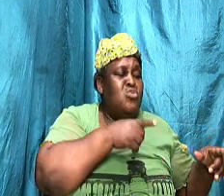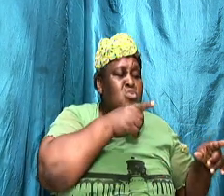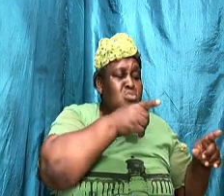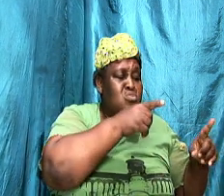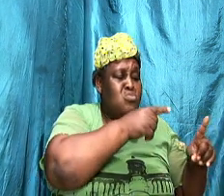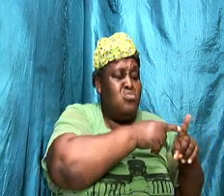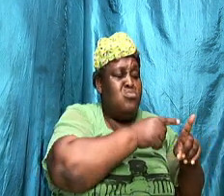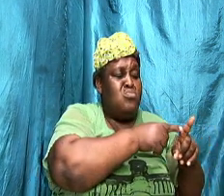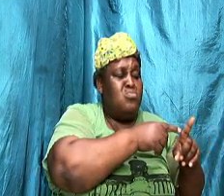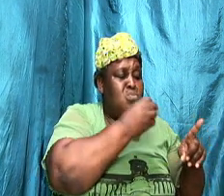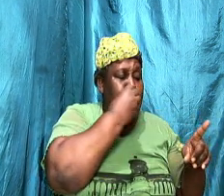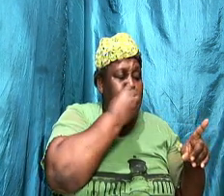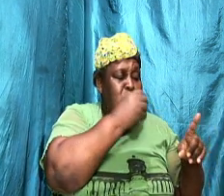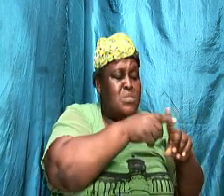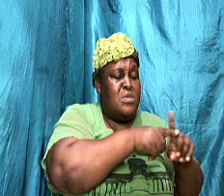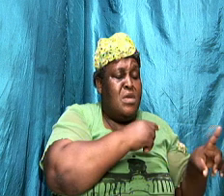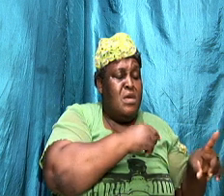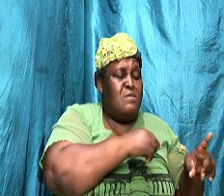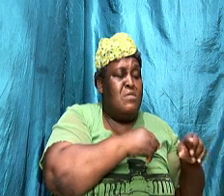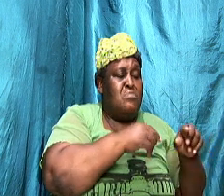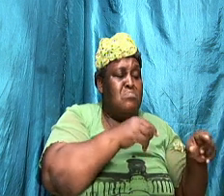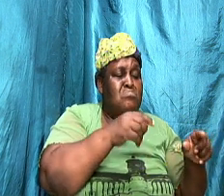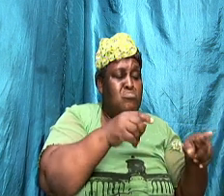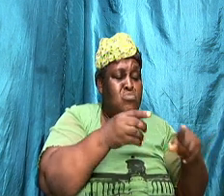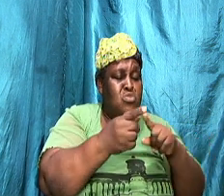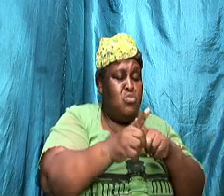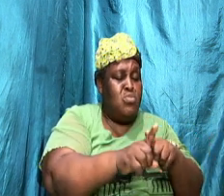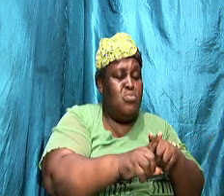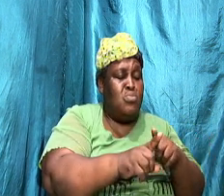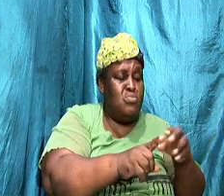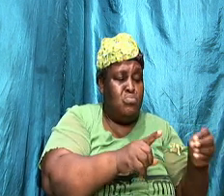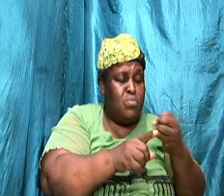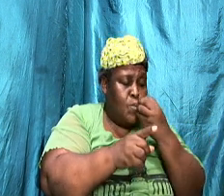there must be a better way to get what we need